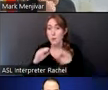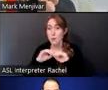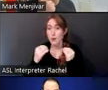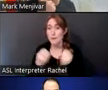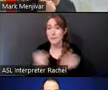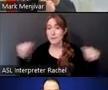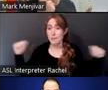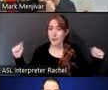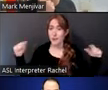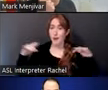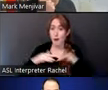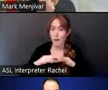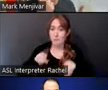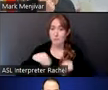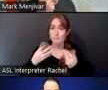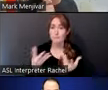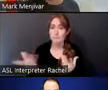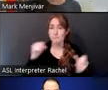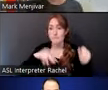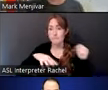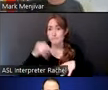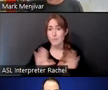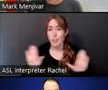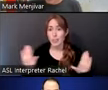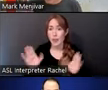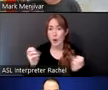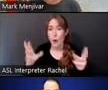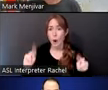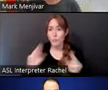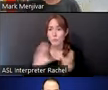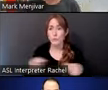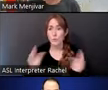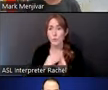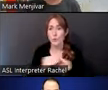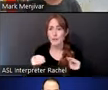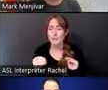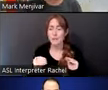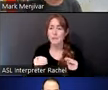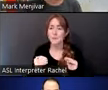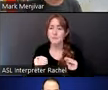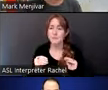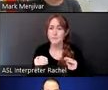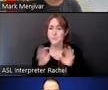to that place was really a large part of the conceptual underpinning of this project.